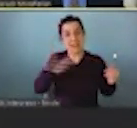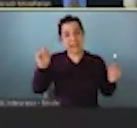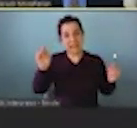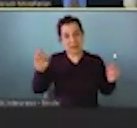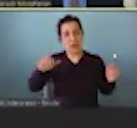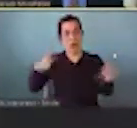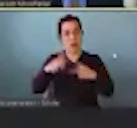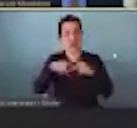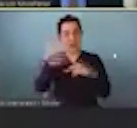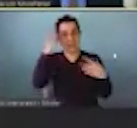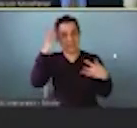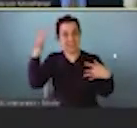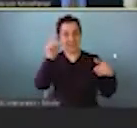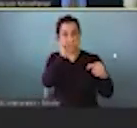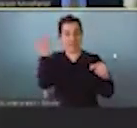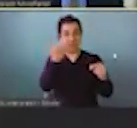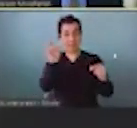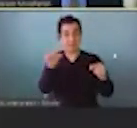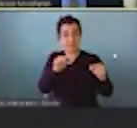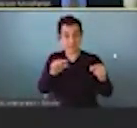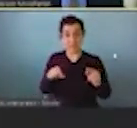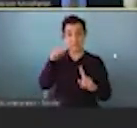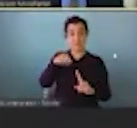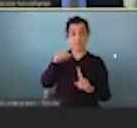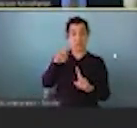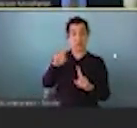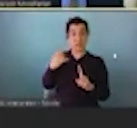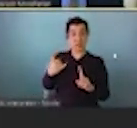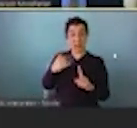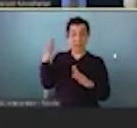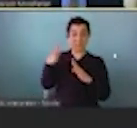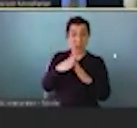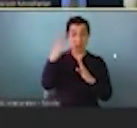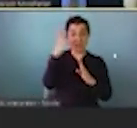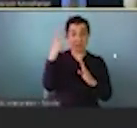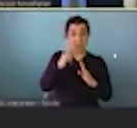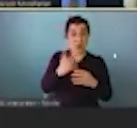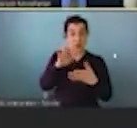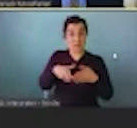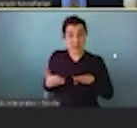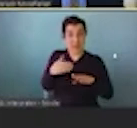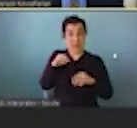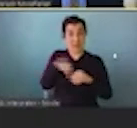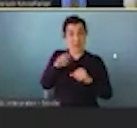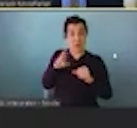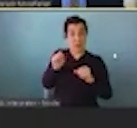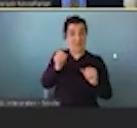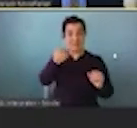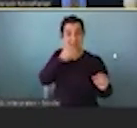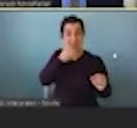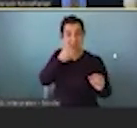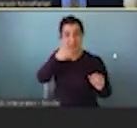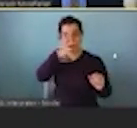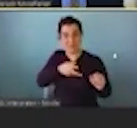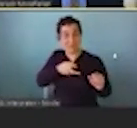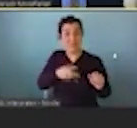other chronic diseases. And you can see in the United States today, the top cause of death in the United States is poor diet, exceeding